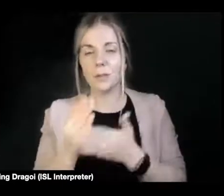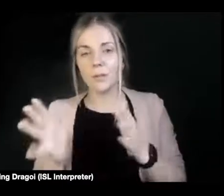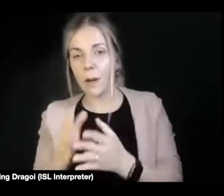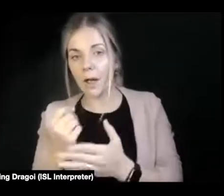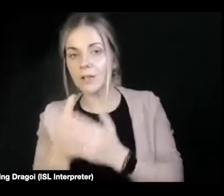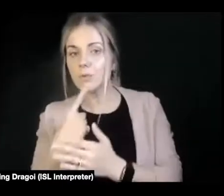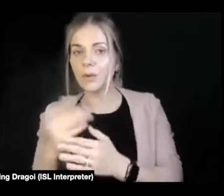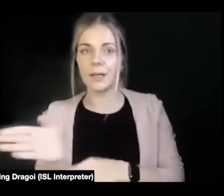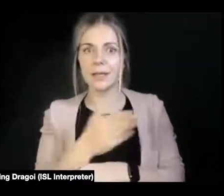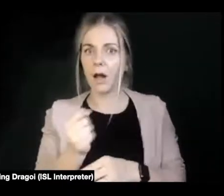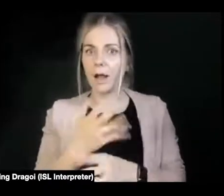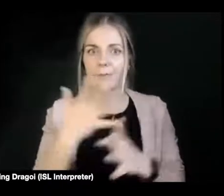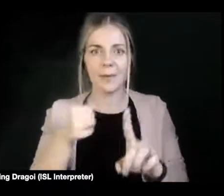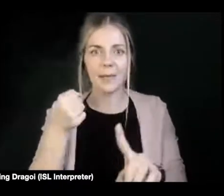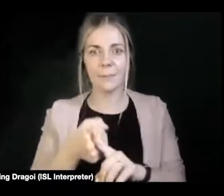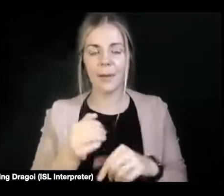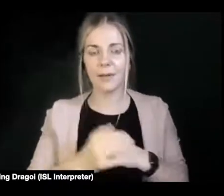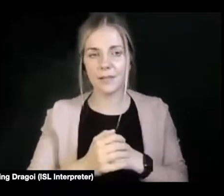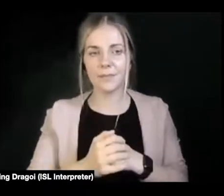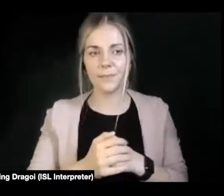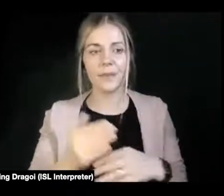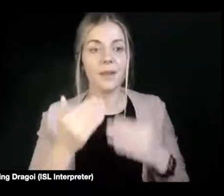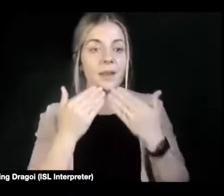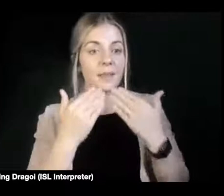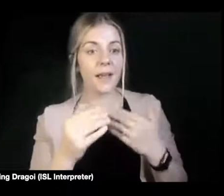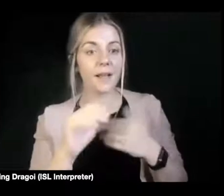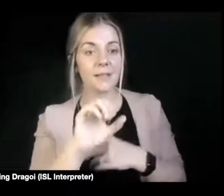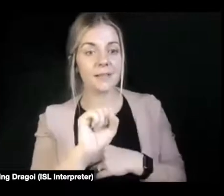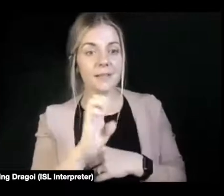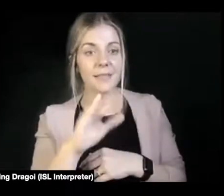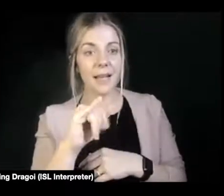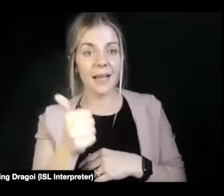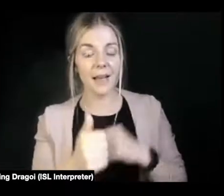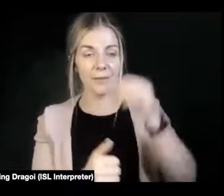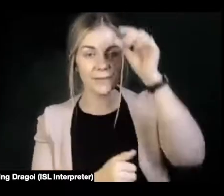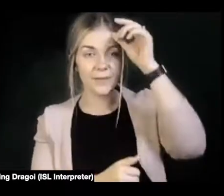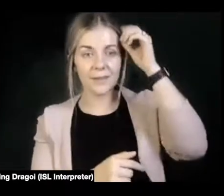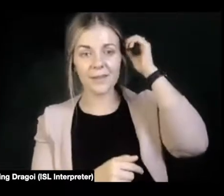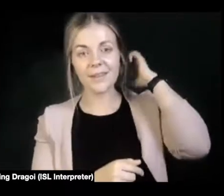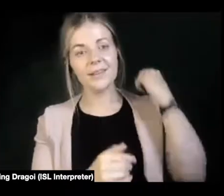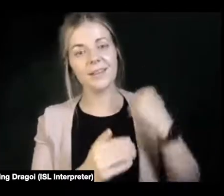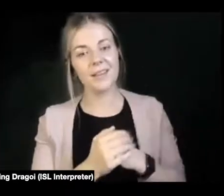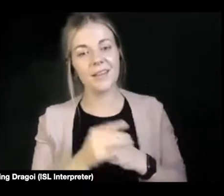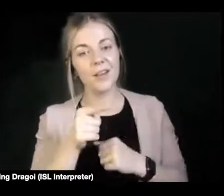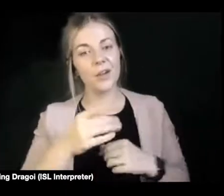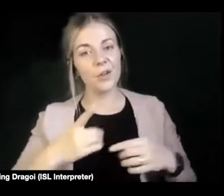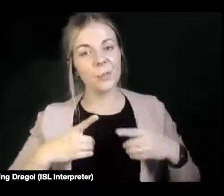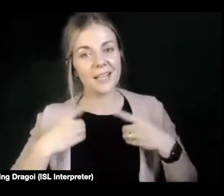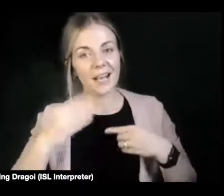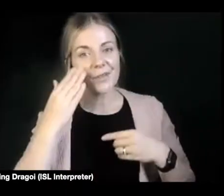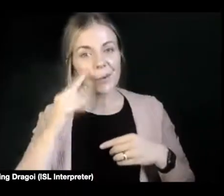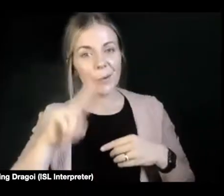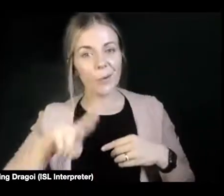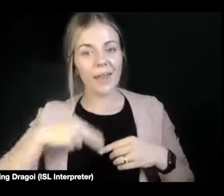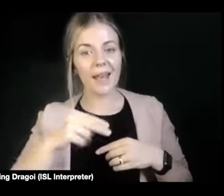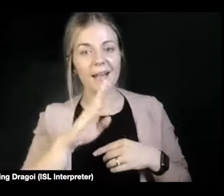Thank you. Thank you. The bizarre note that in the next, non-market paired production coming up in the open,